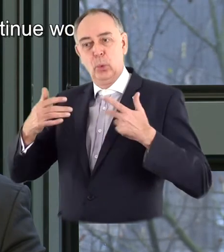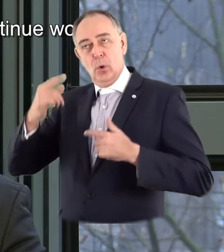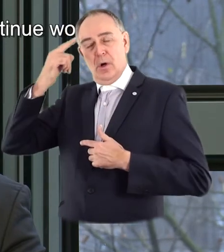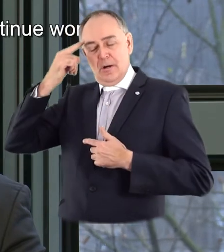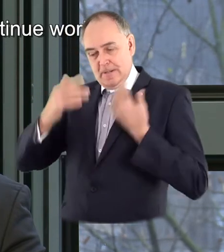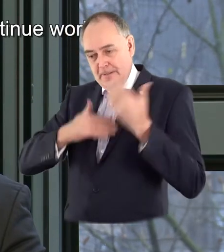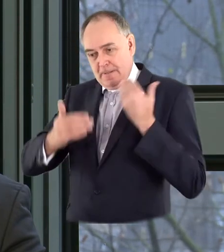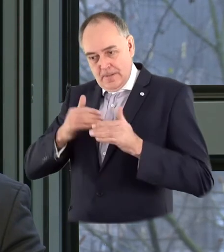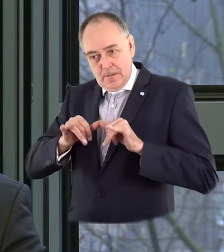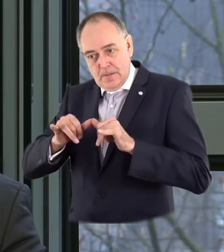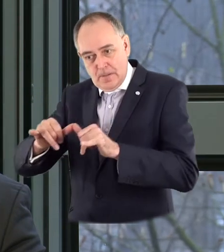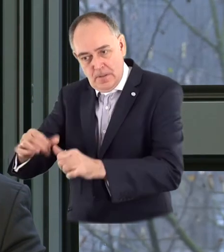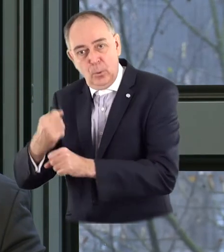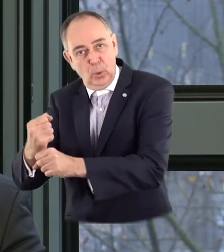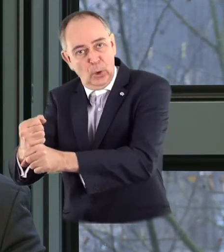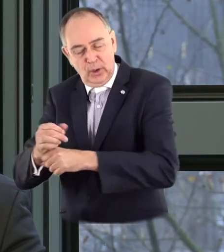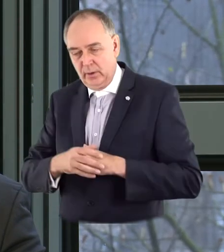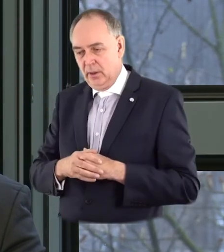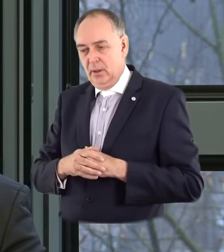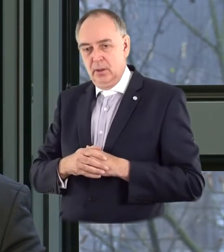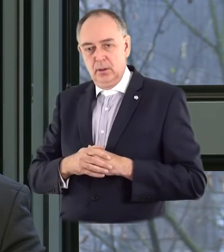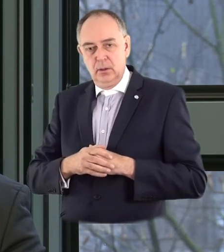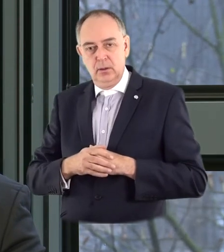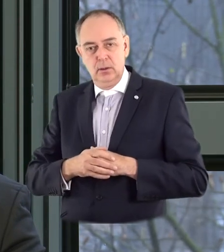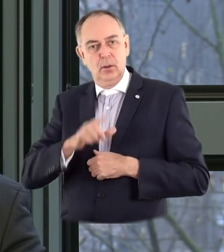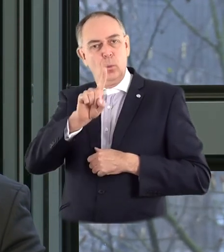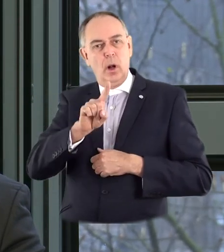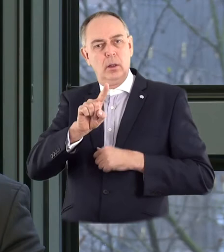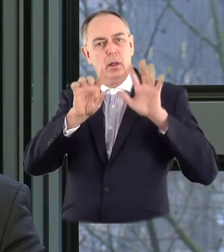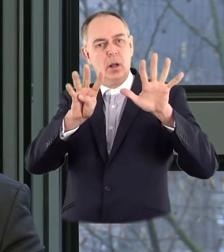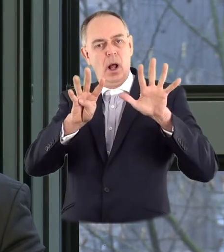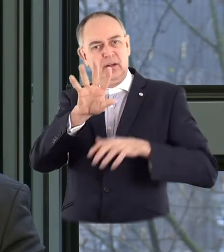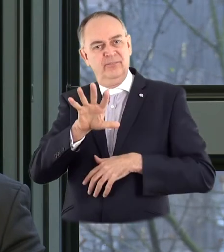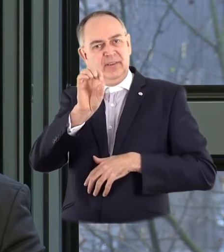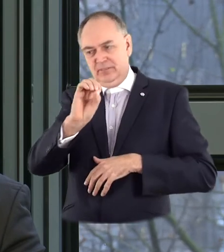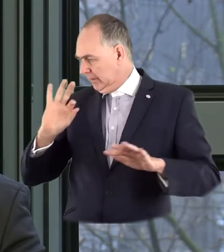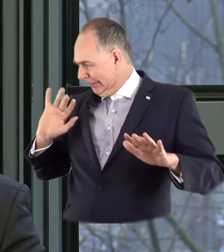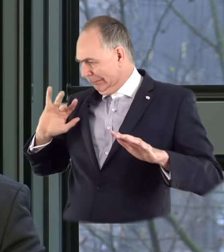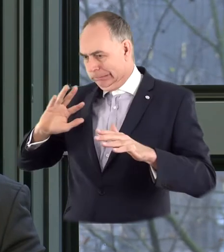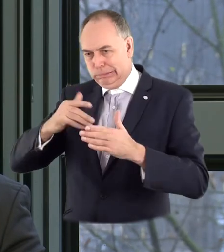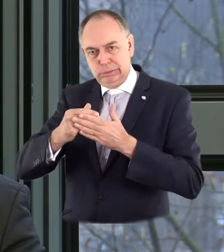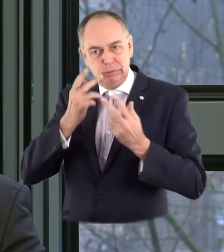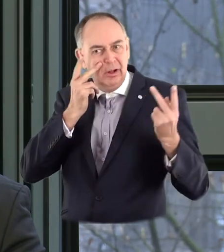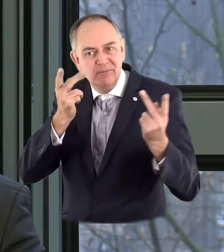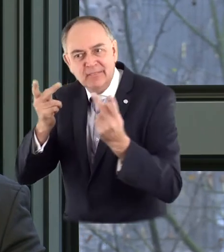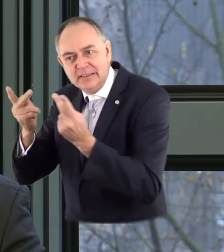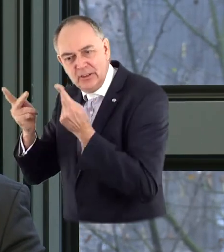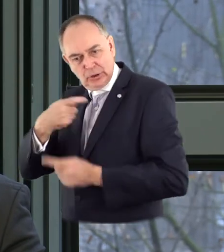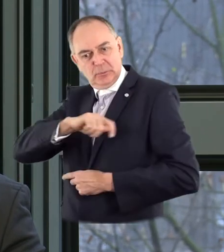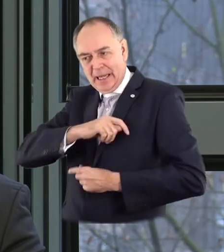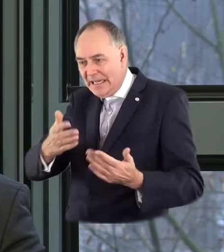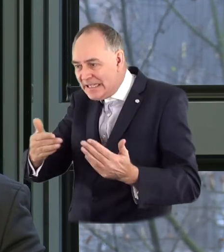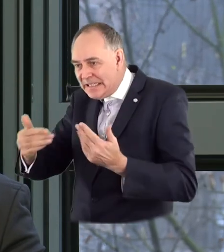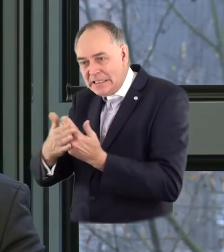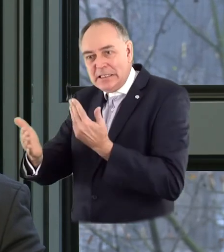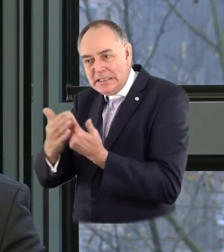a seguir trabajando, que ya desde los años 50, finales de los 50 se trabaja y denomadamente en los últimos 10,